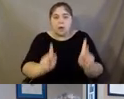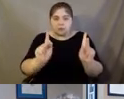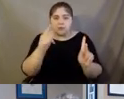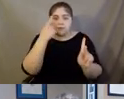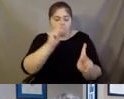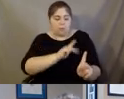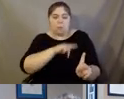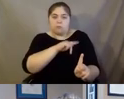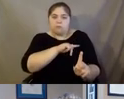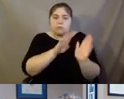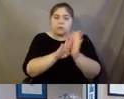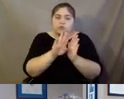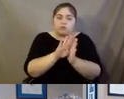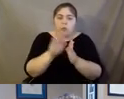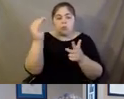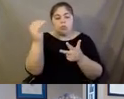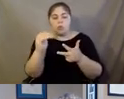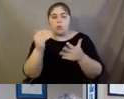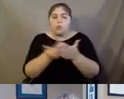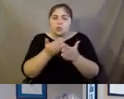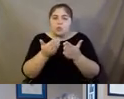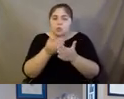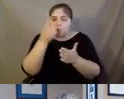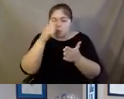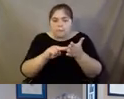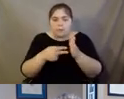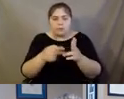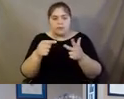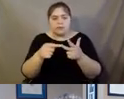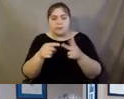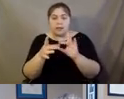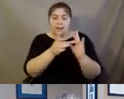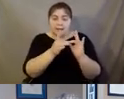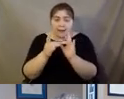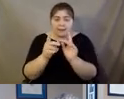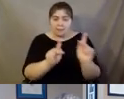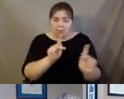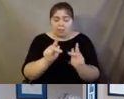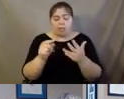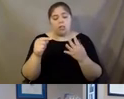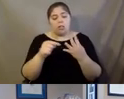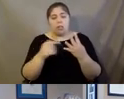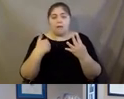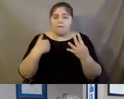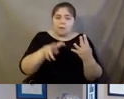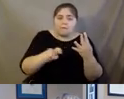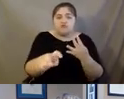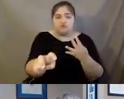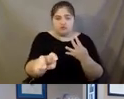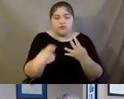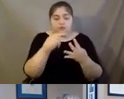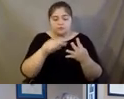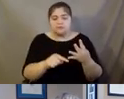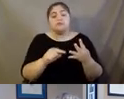new purpose, adventure, and keeping people connected. A lot of the things that, uh, Lori just spoke of as it relates